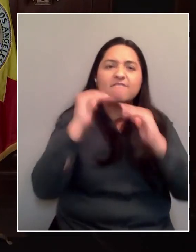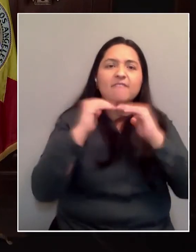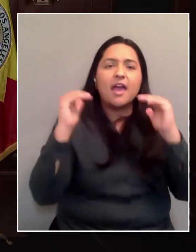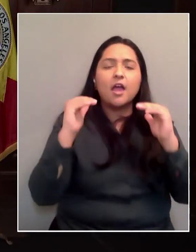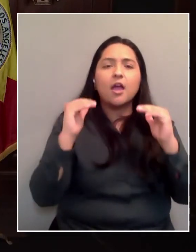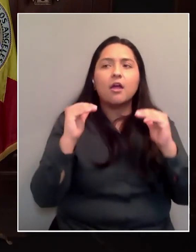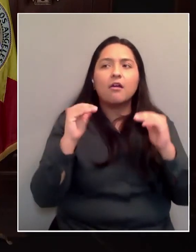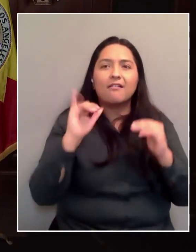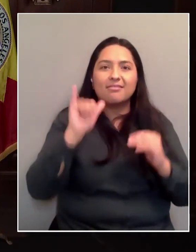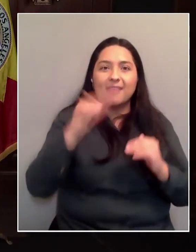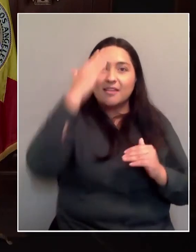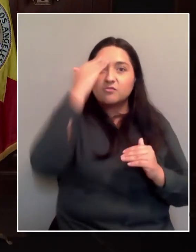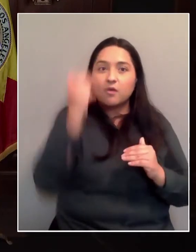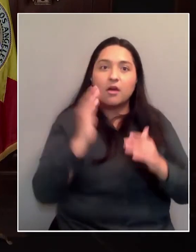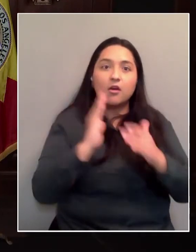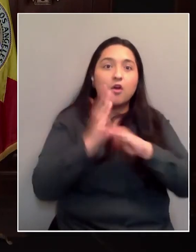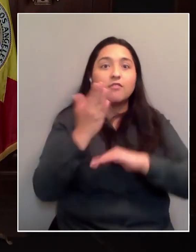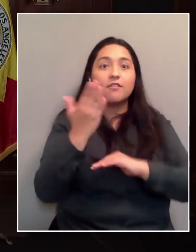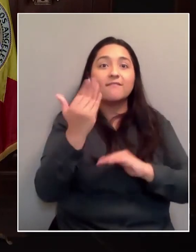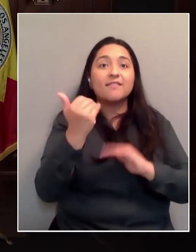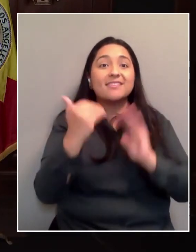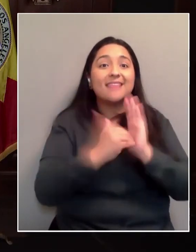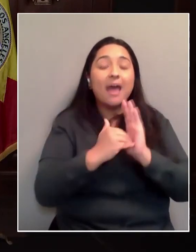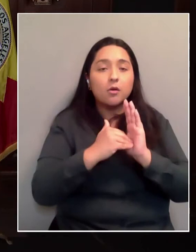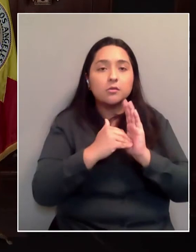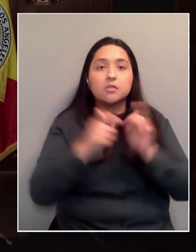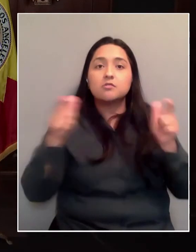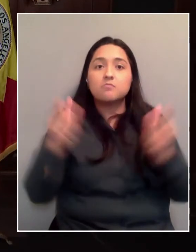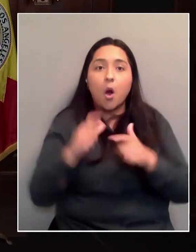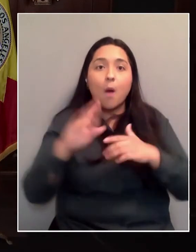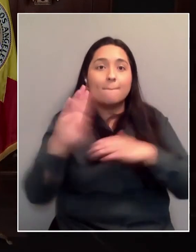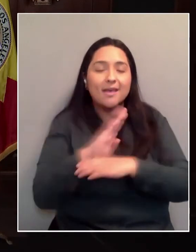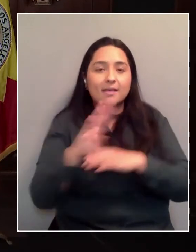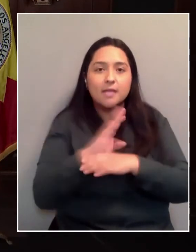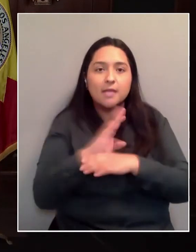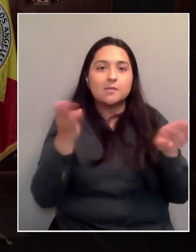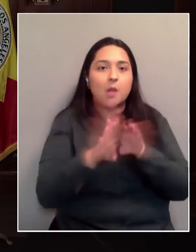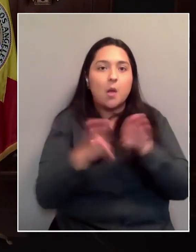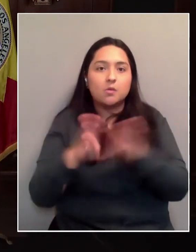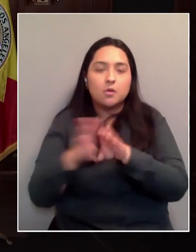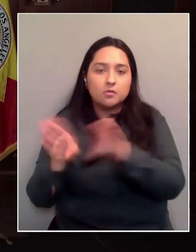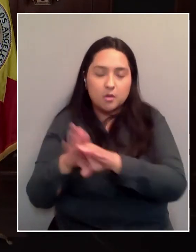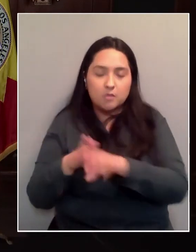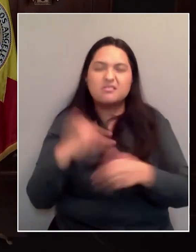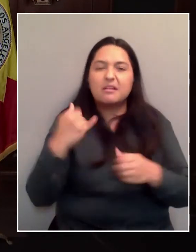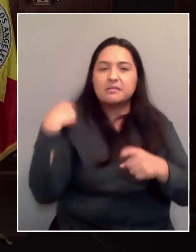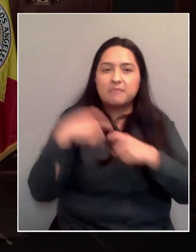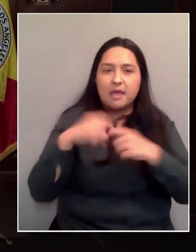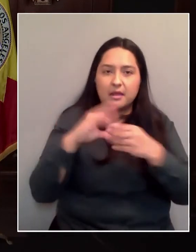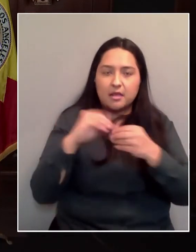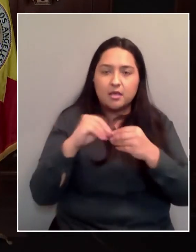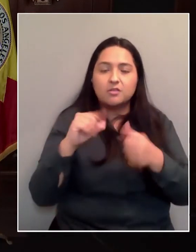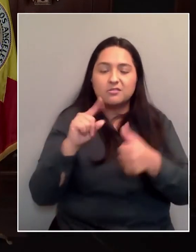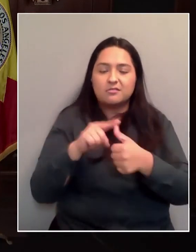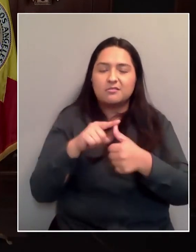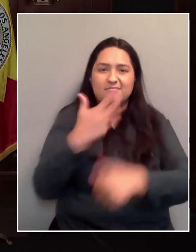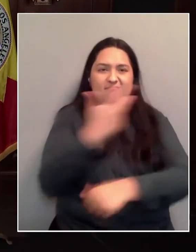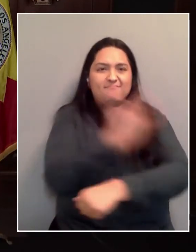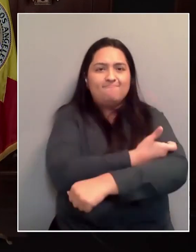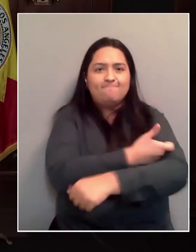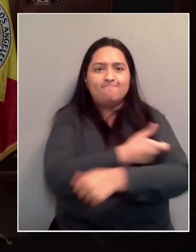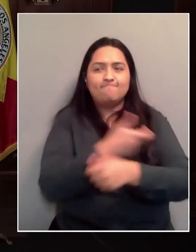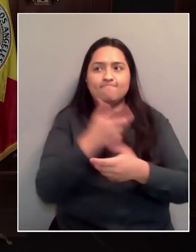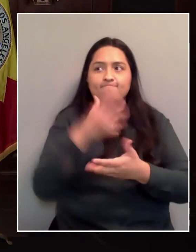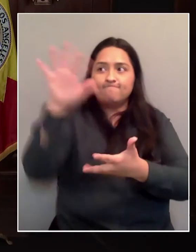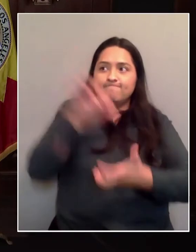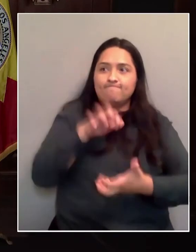15,000 small business have closed the doors. Si le pregunto alcalde brevemente, hablemos de las vacunas. ¿Quién es responsable de mandarlos? ¿Por qué no estamos